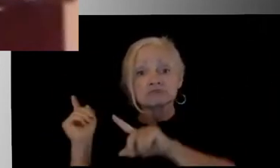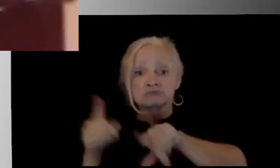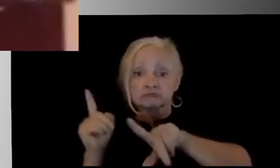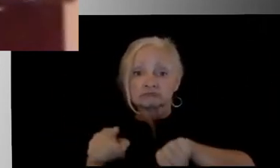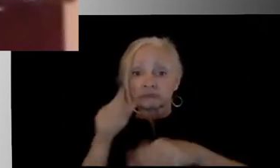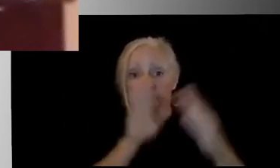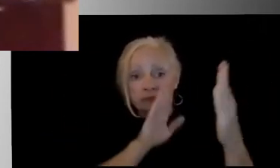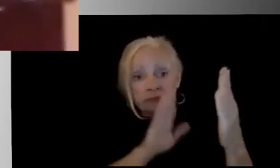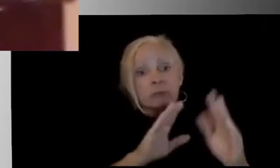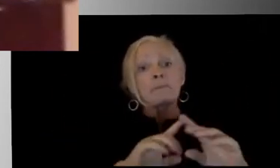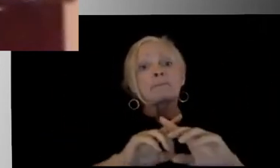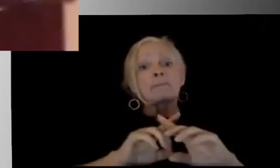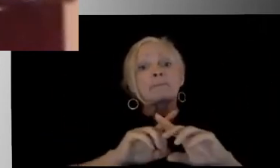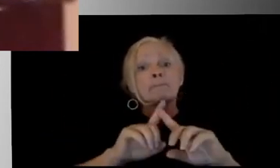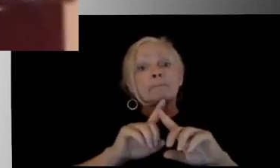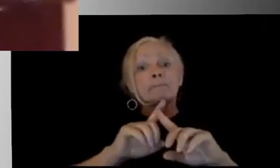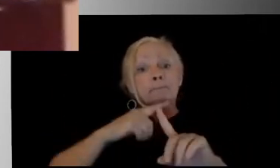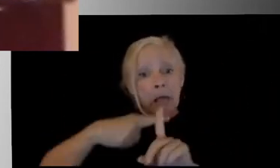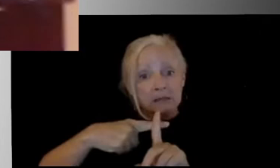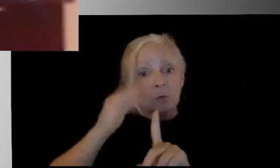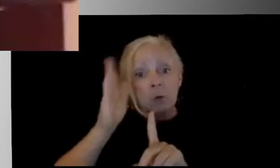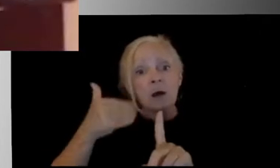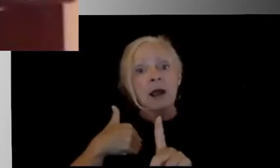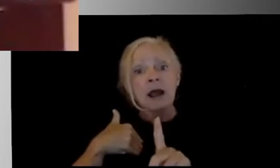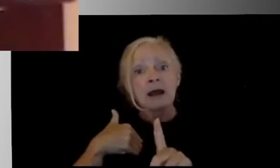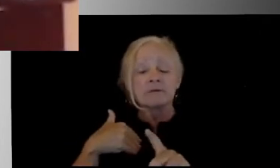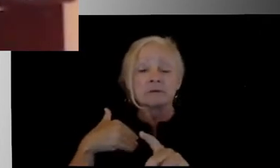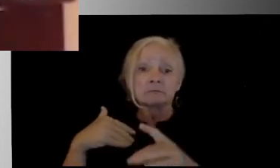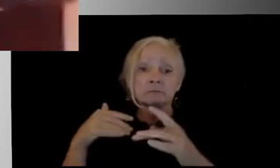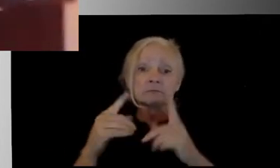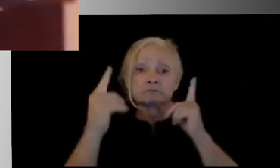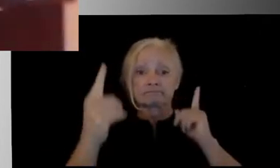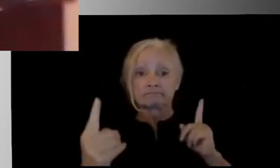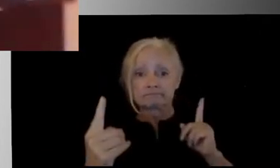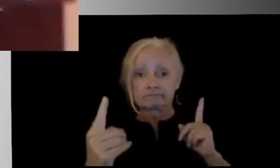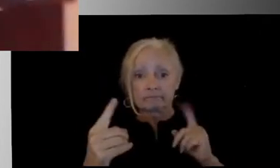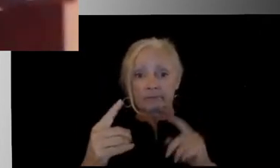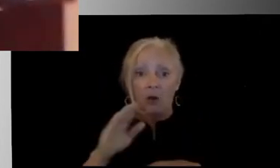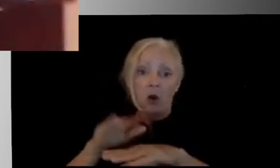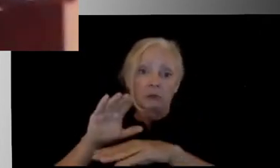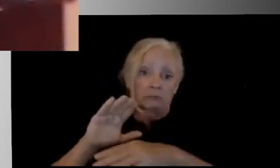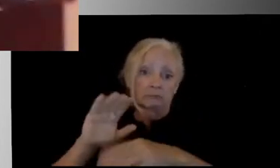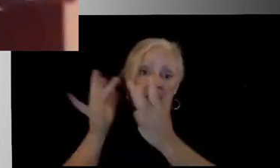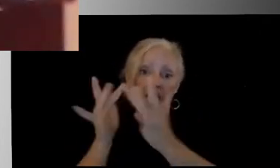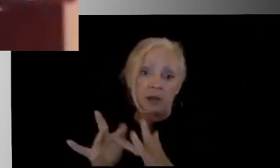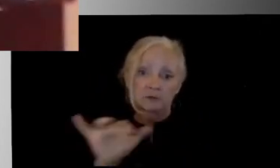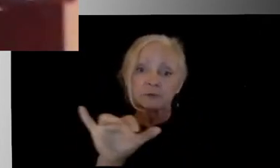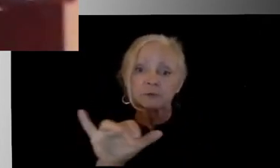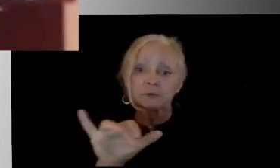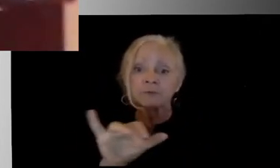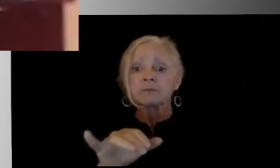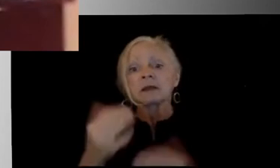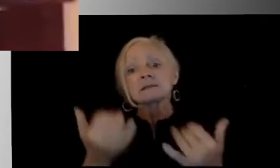offer the virtual model for those who were uncomfortable or unable to return, and today, in fact, we